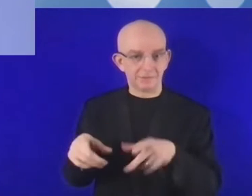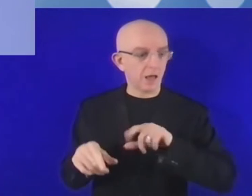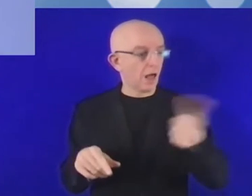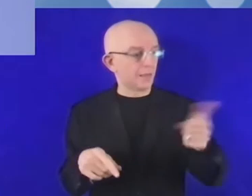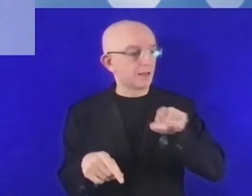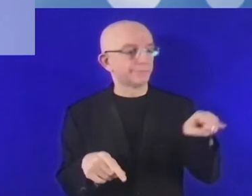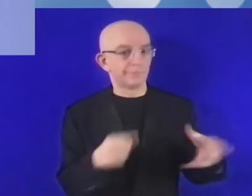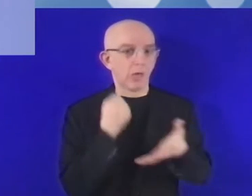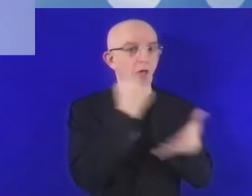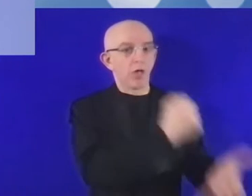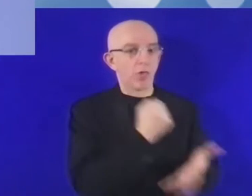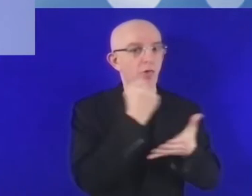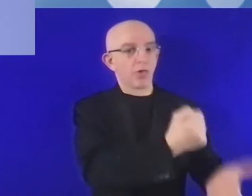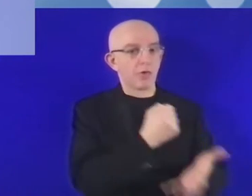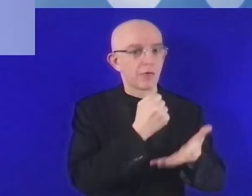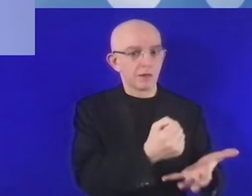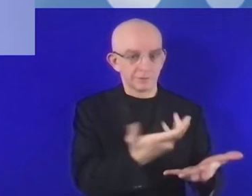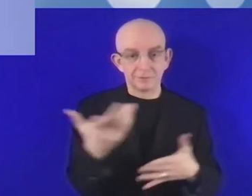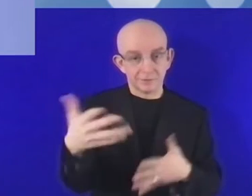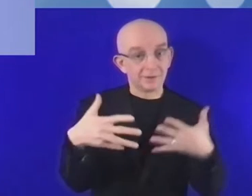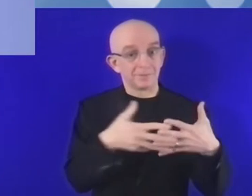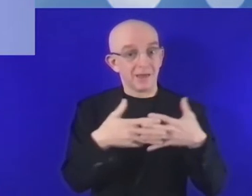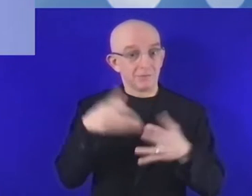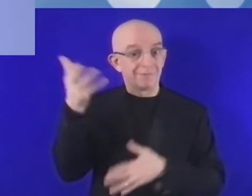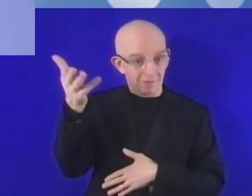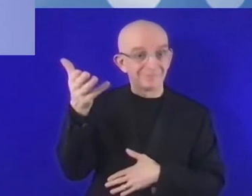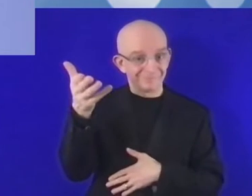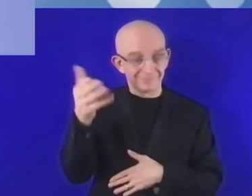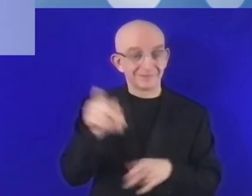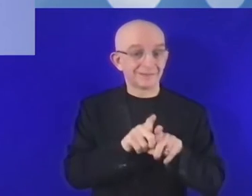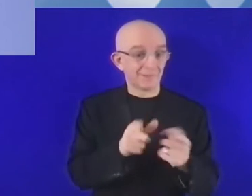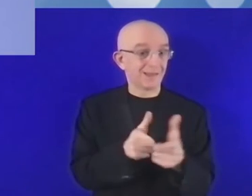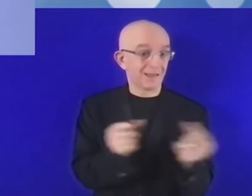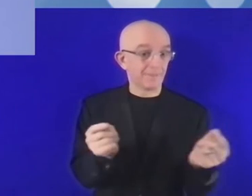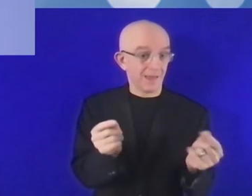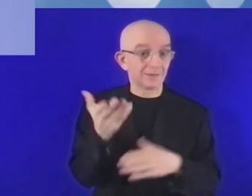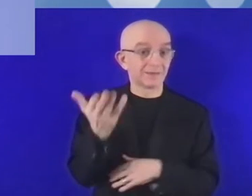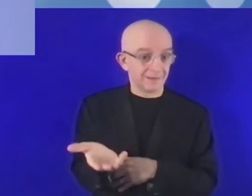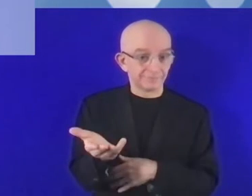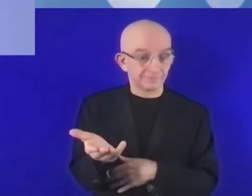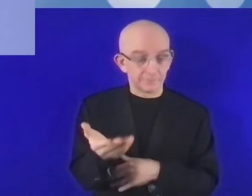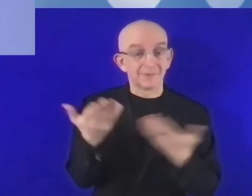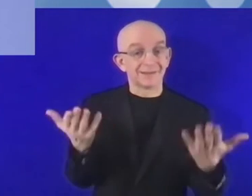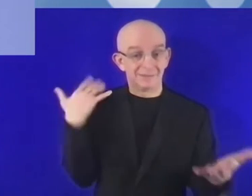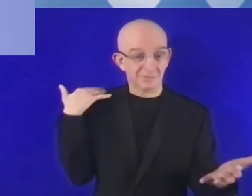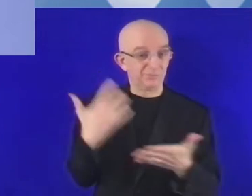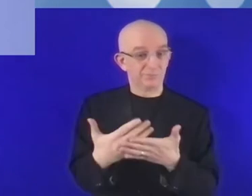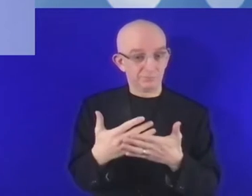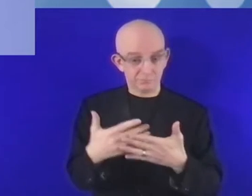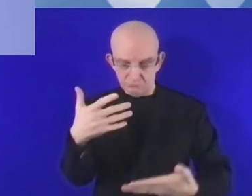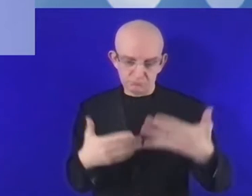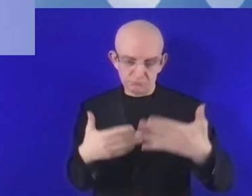According to the latest estimates, the digitalization gap between Europe and other major